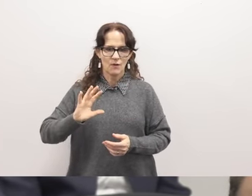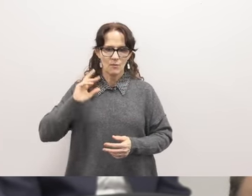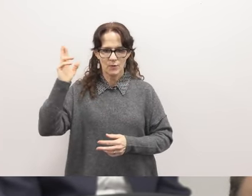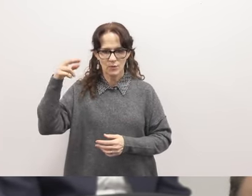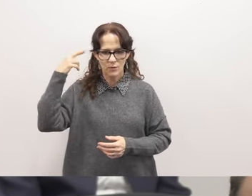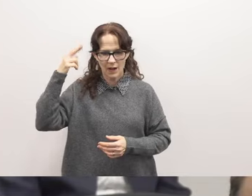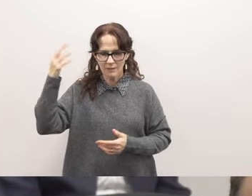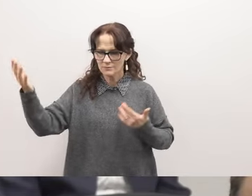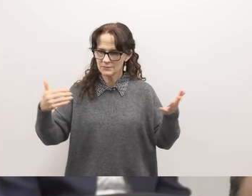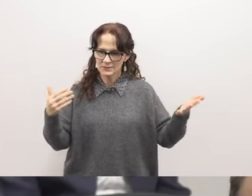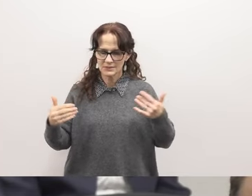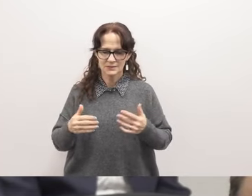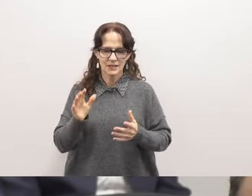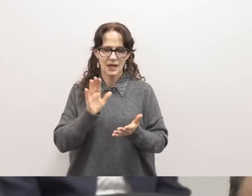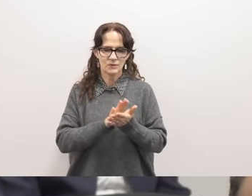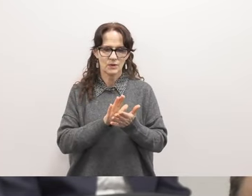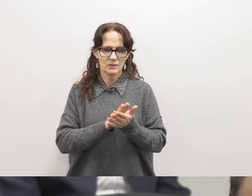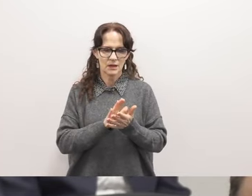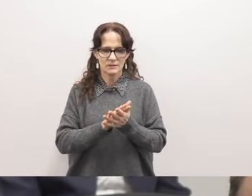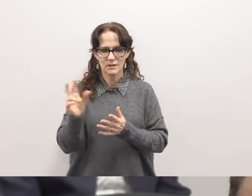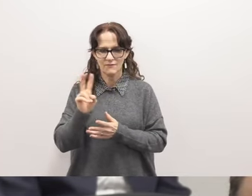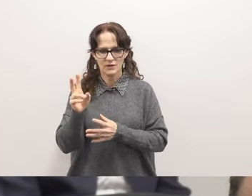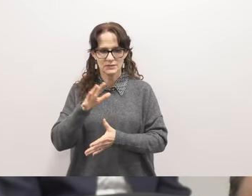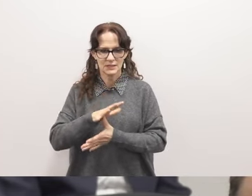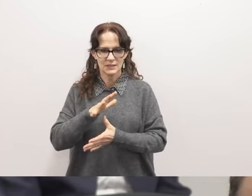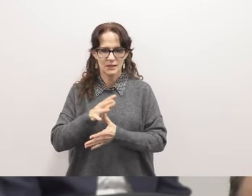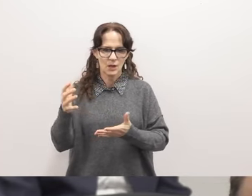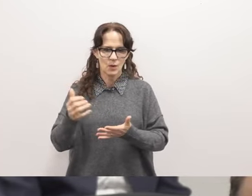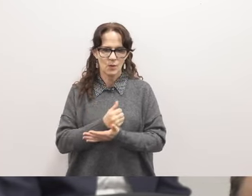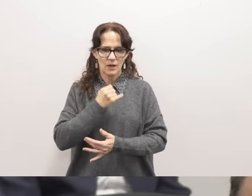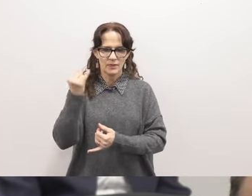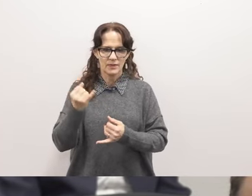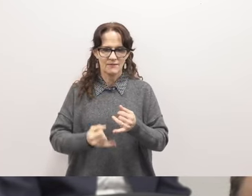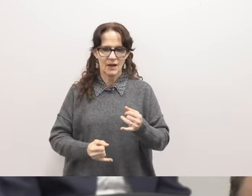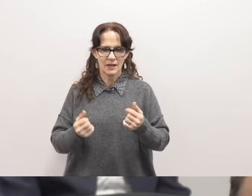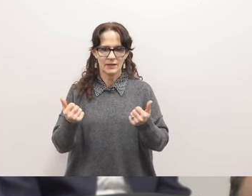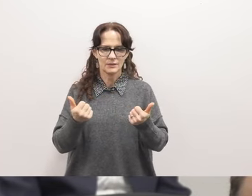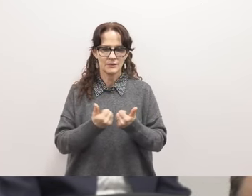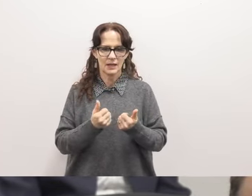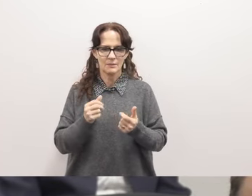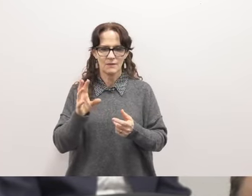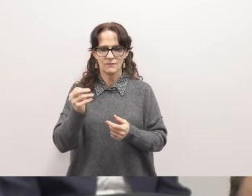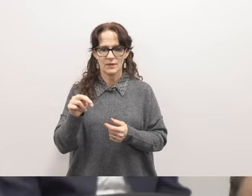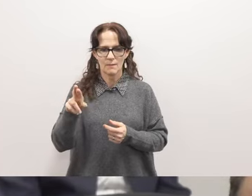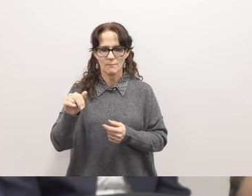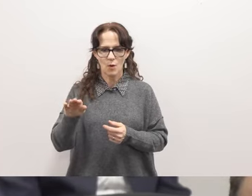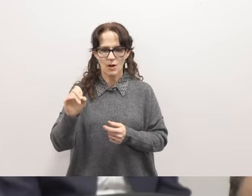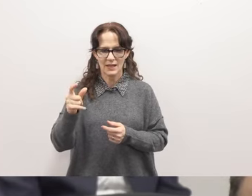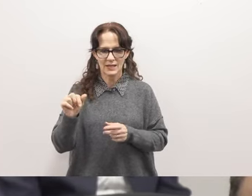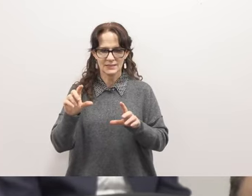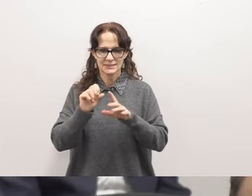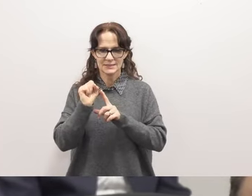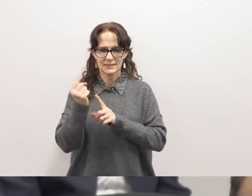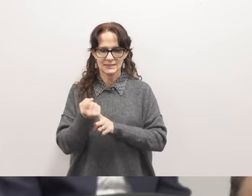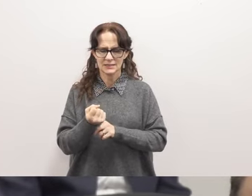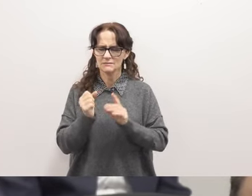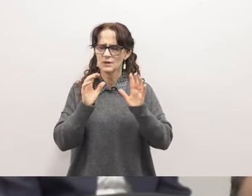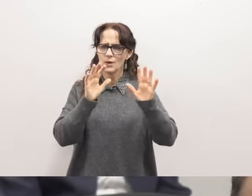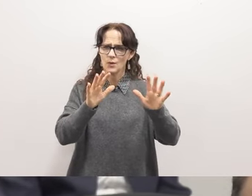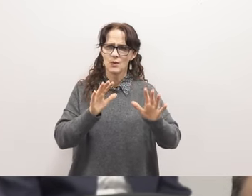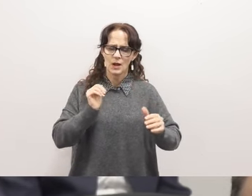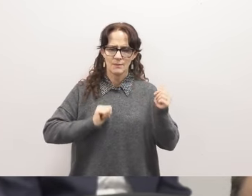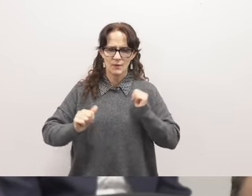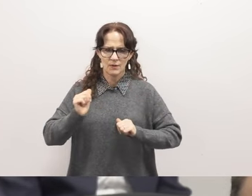recognized our varsity seniors as we won the final game of the more league season there were many outstanding performances